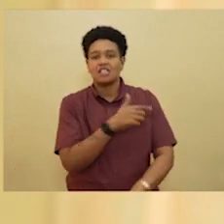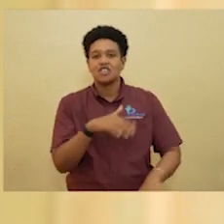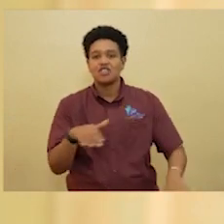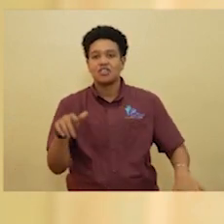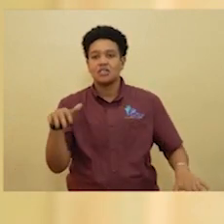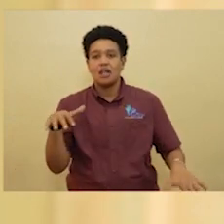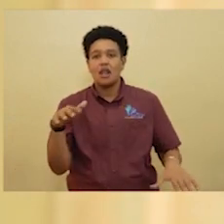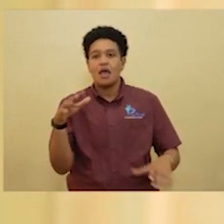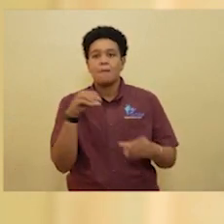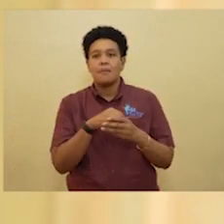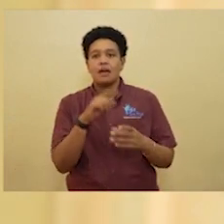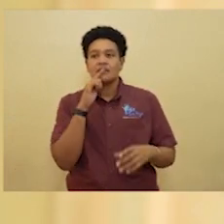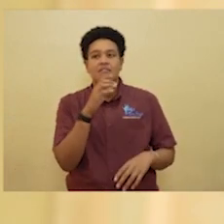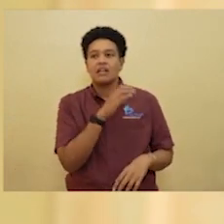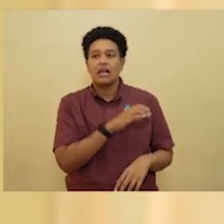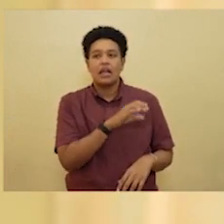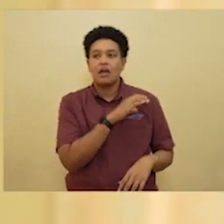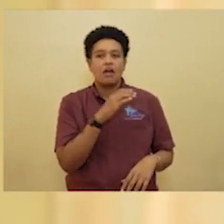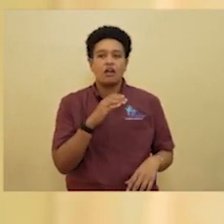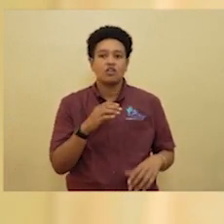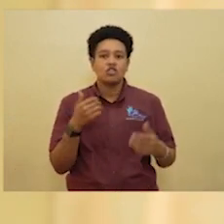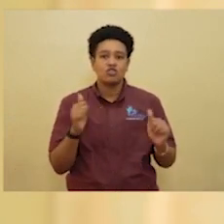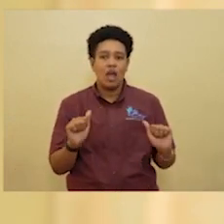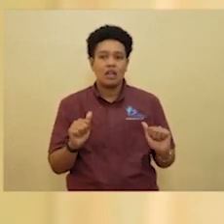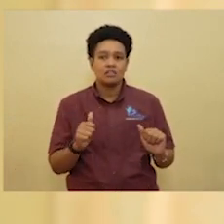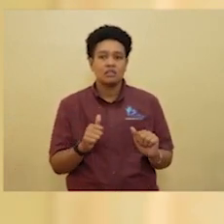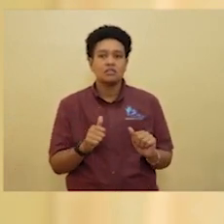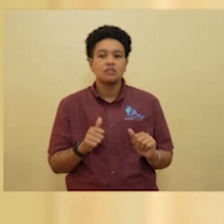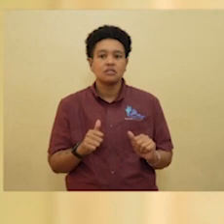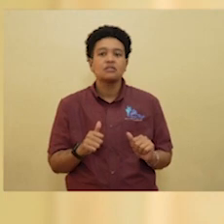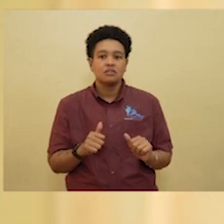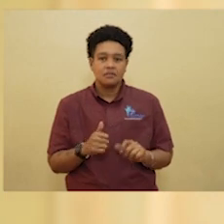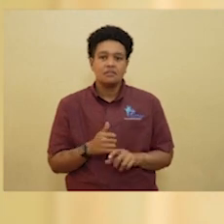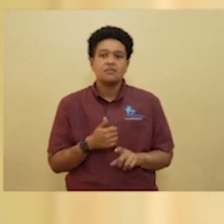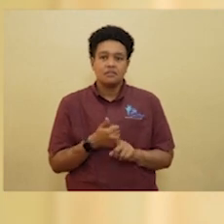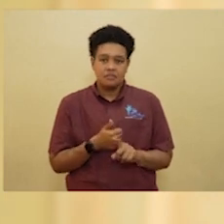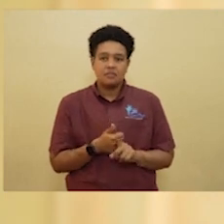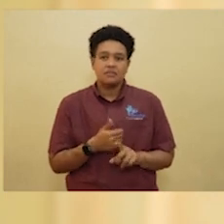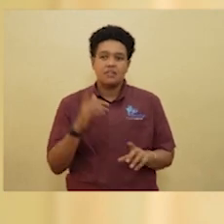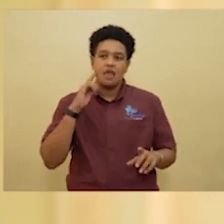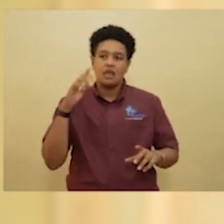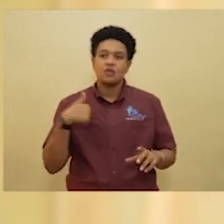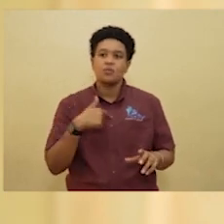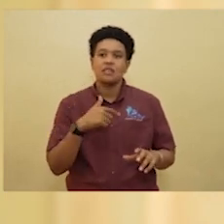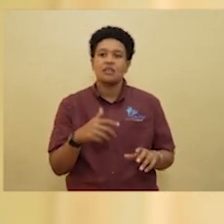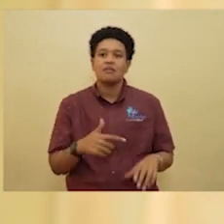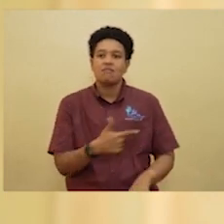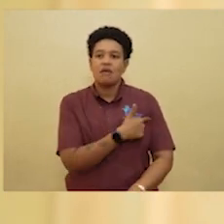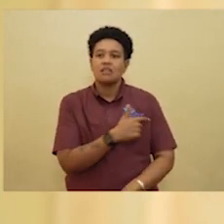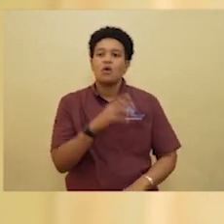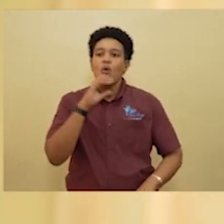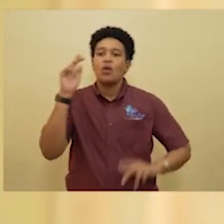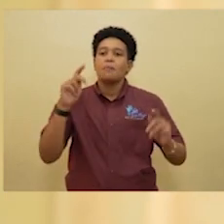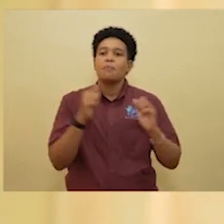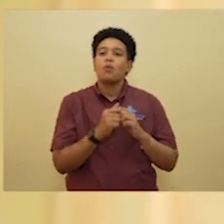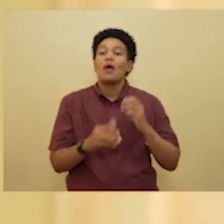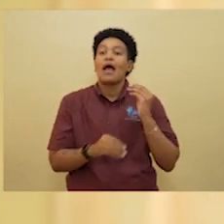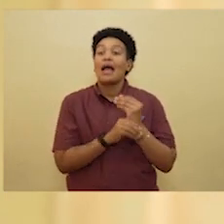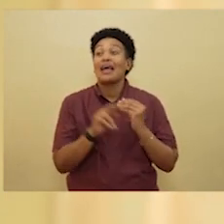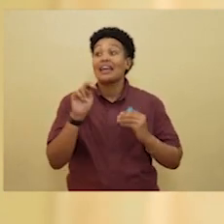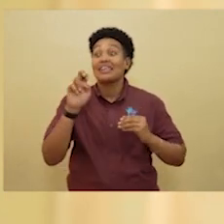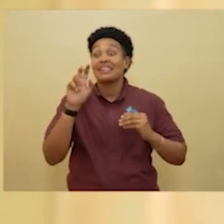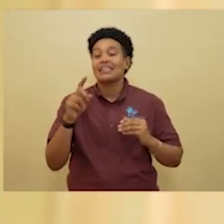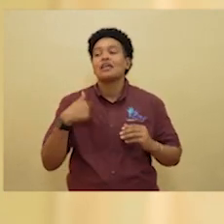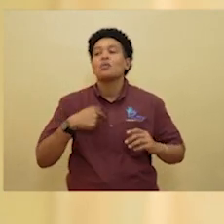weren't a part of the clinical trials. So as we vaccinate older persons with comorbid conditions, we have